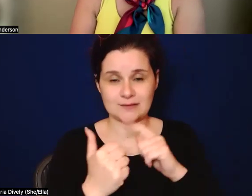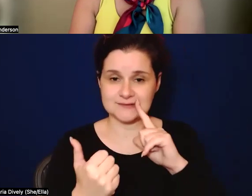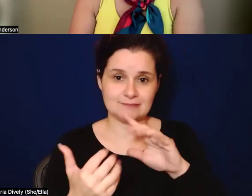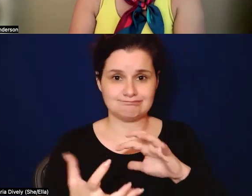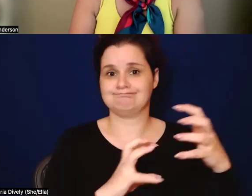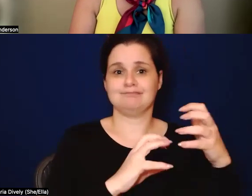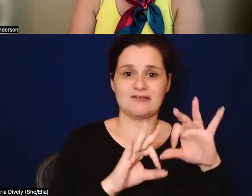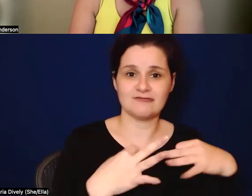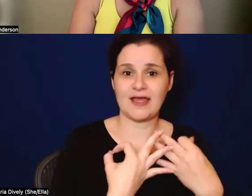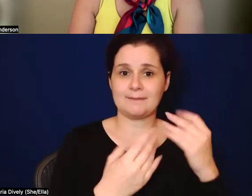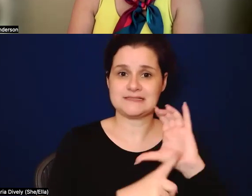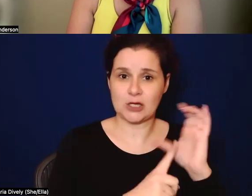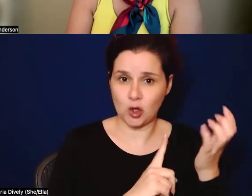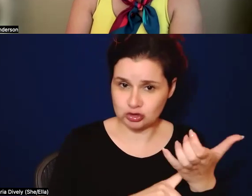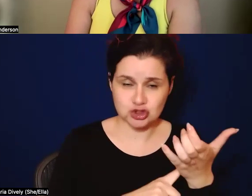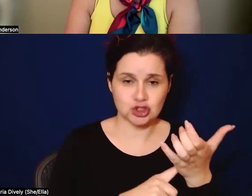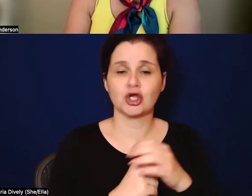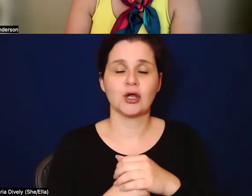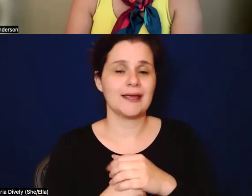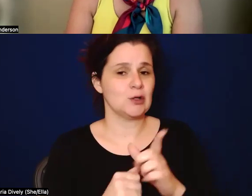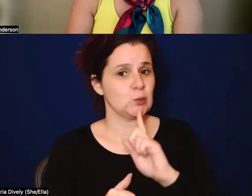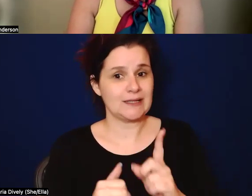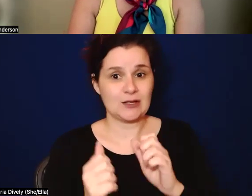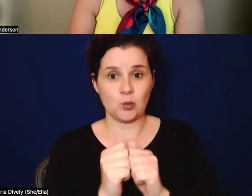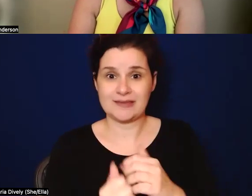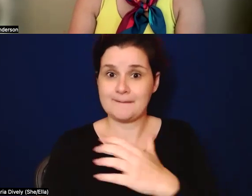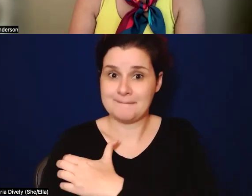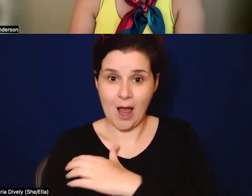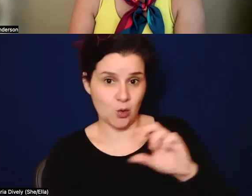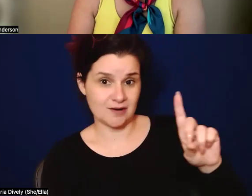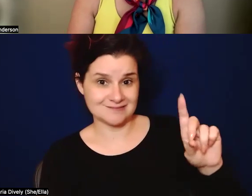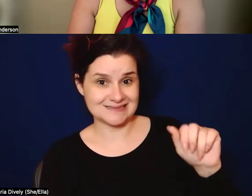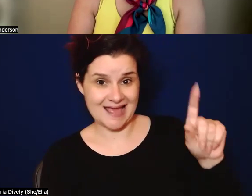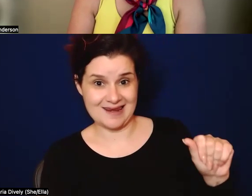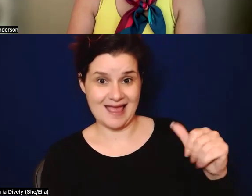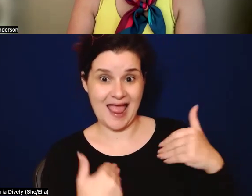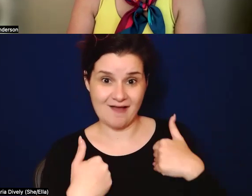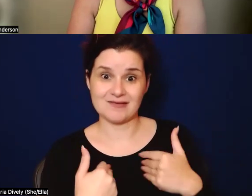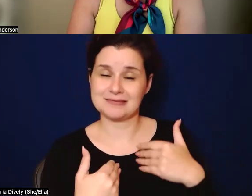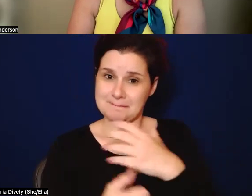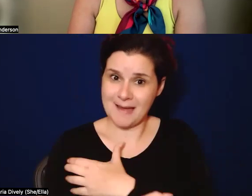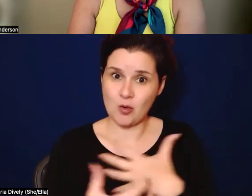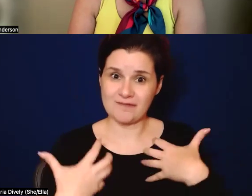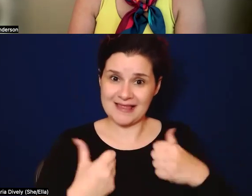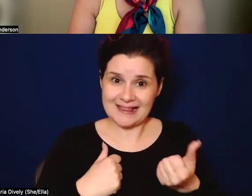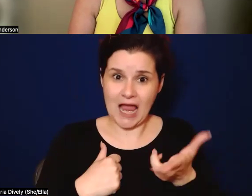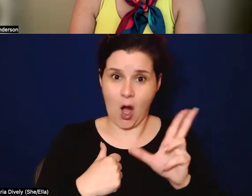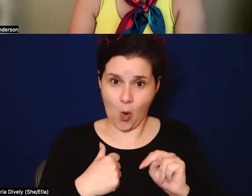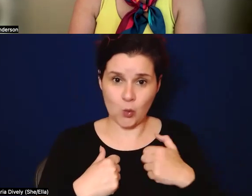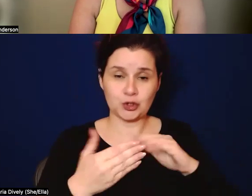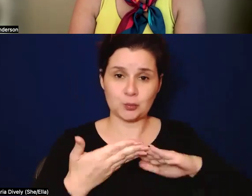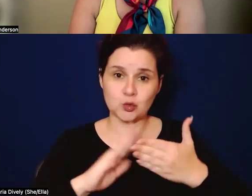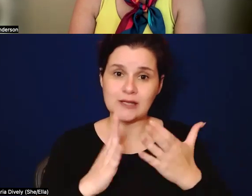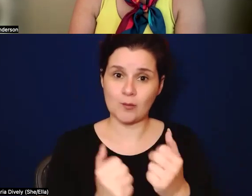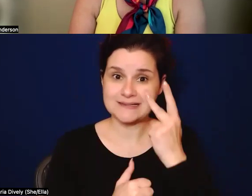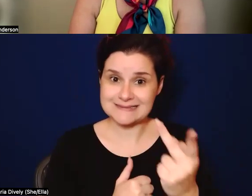families and culture and, um, really with power of data, really having the power of healing our own communities in the way we would like to